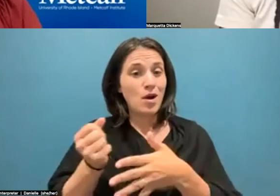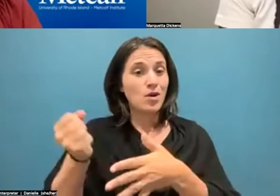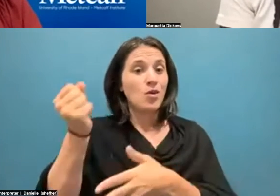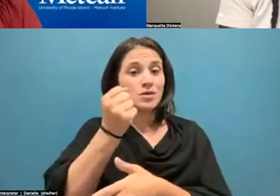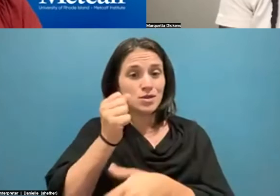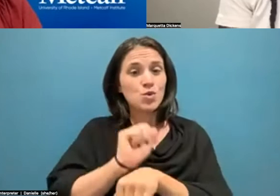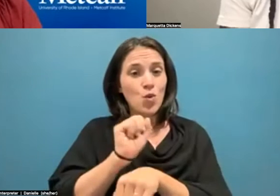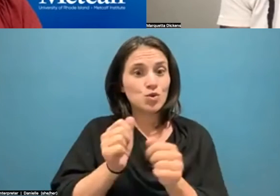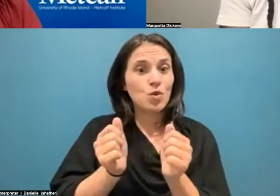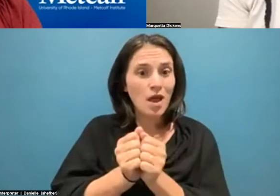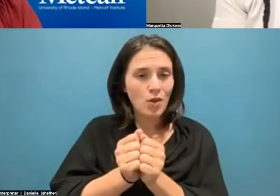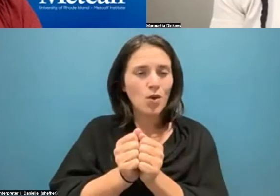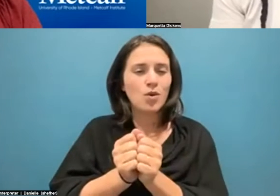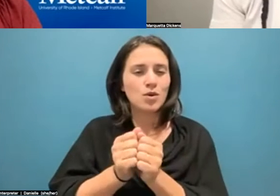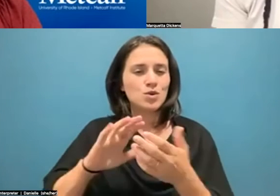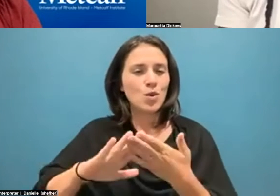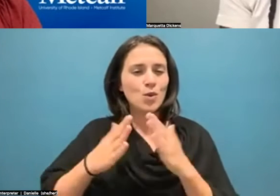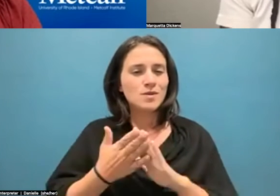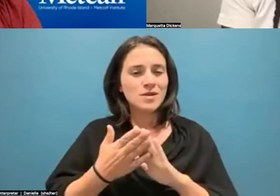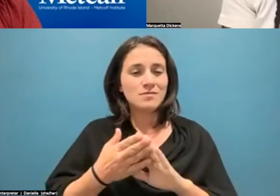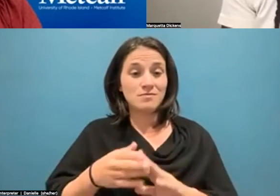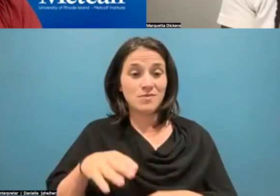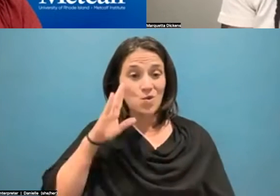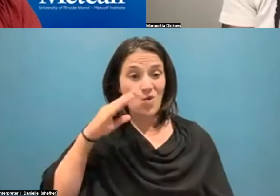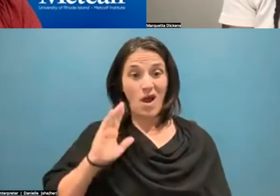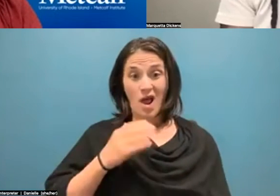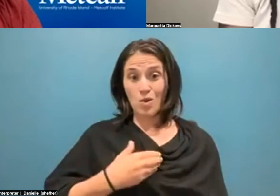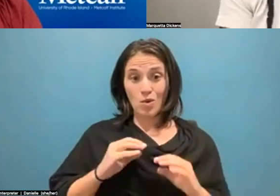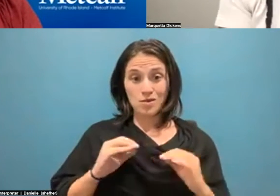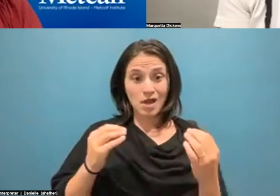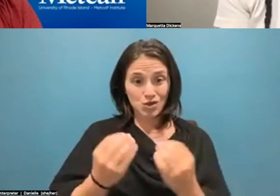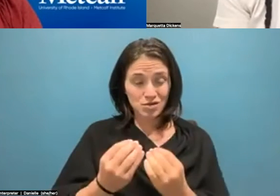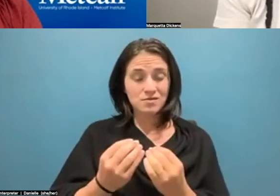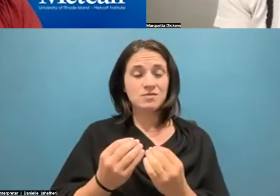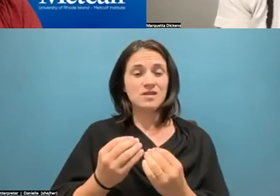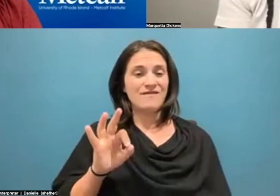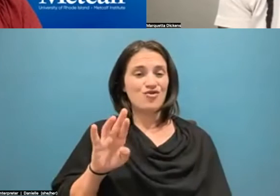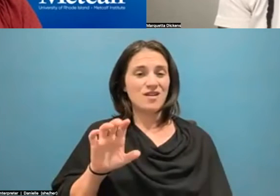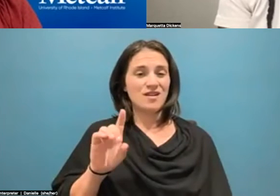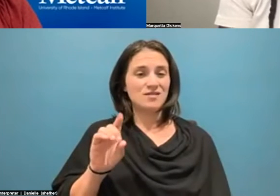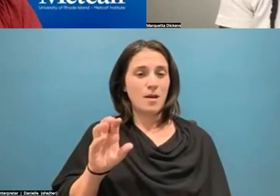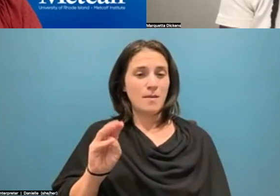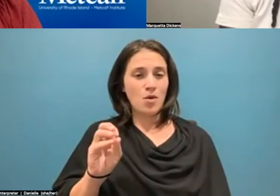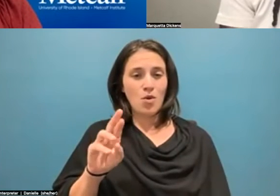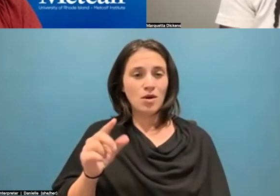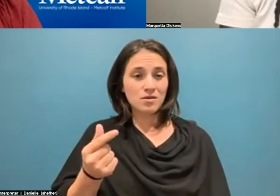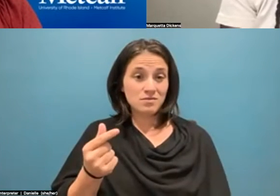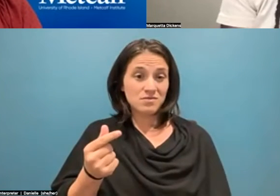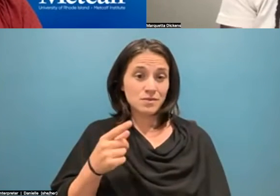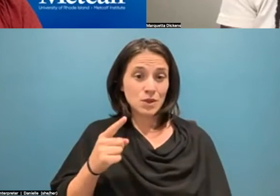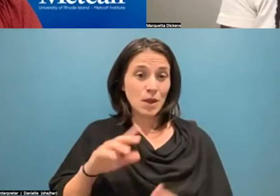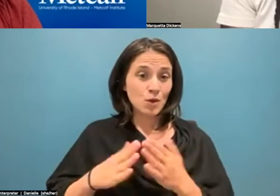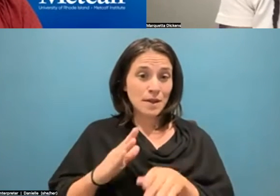community and with Freedom War being a community-based organization, being born and raised in Princeville. I think that's a really, really great